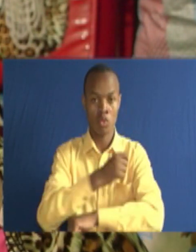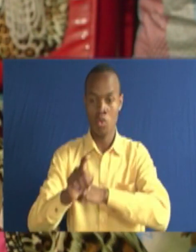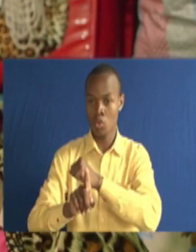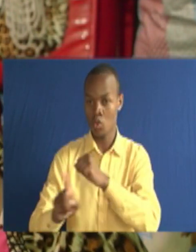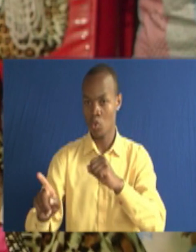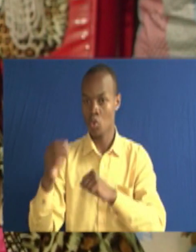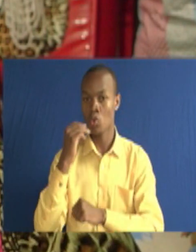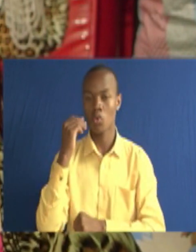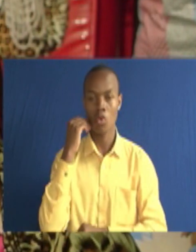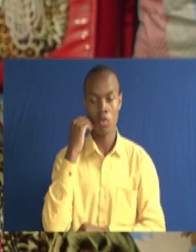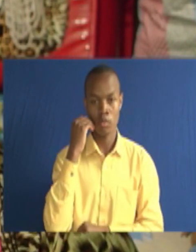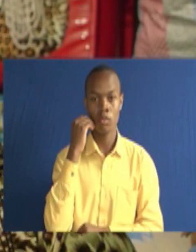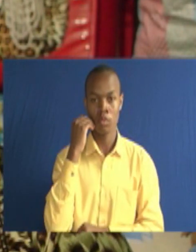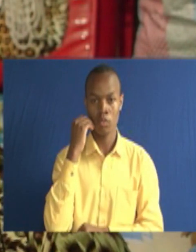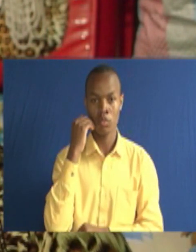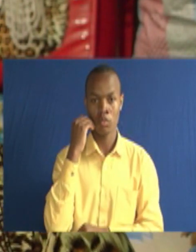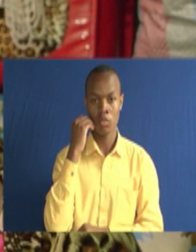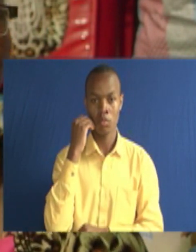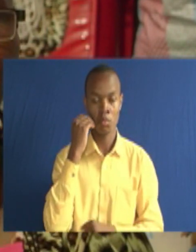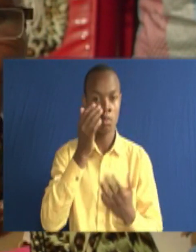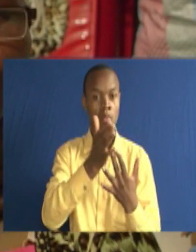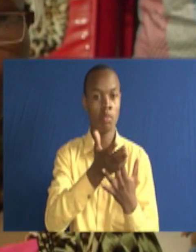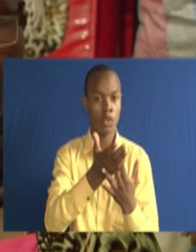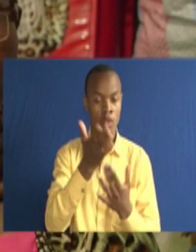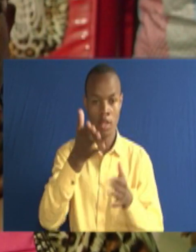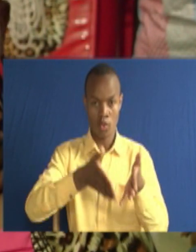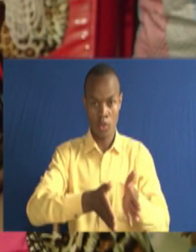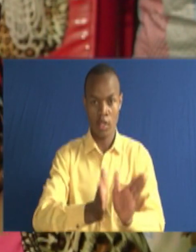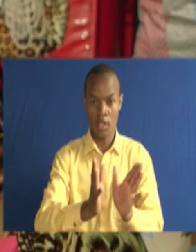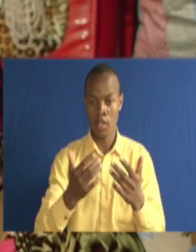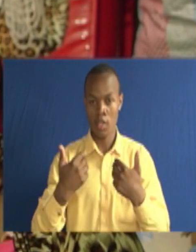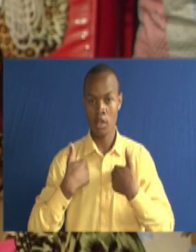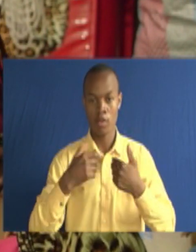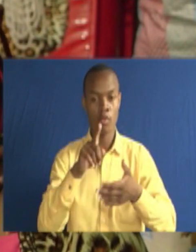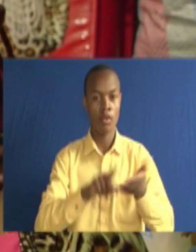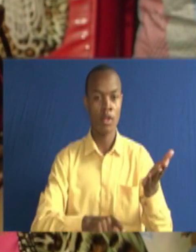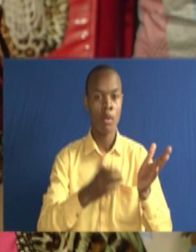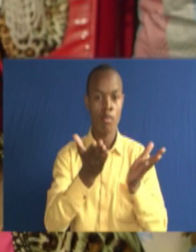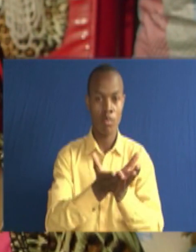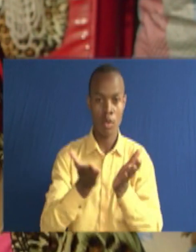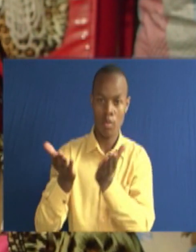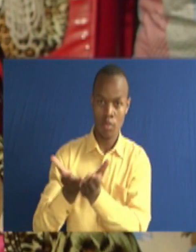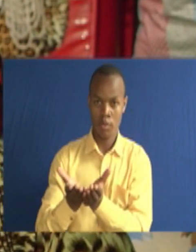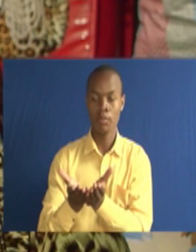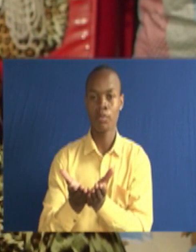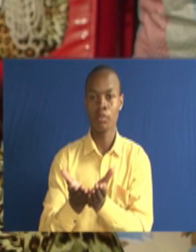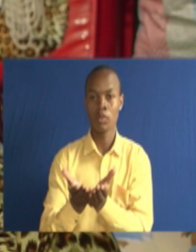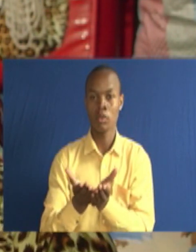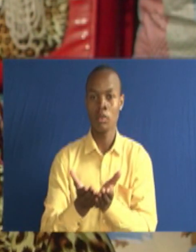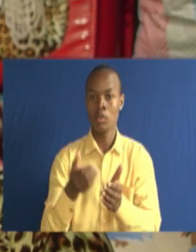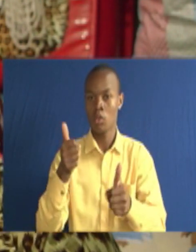kutoka nyumbani mpaka shule katikati ya njia hizo, kuna mitaro. Ambayo